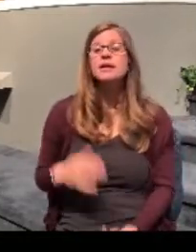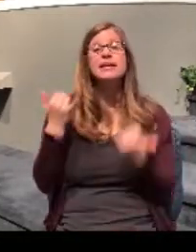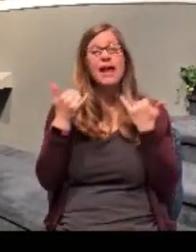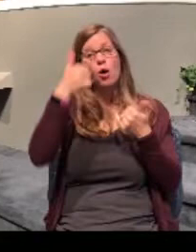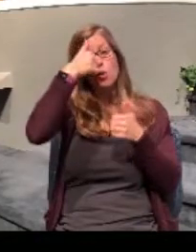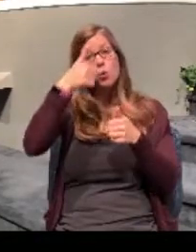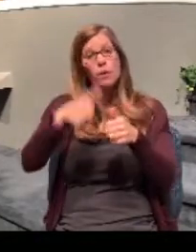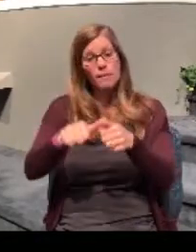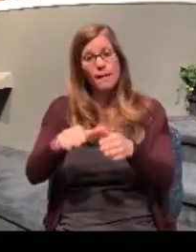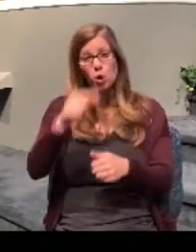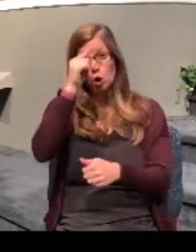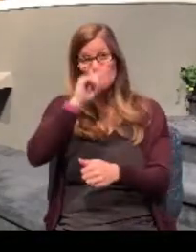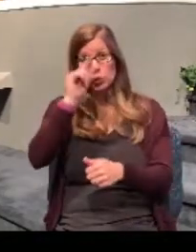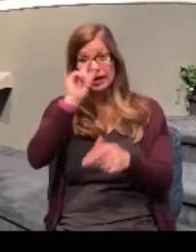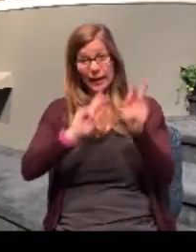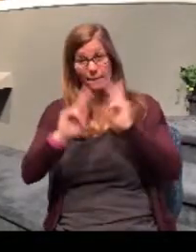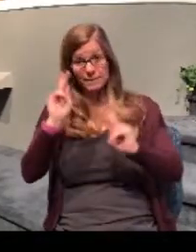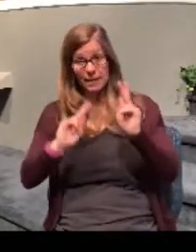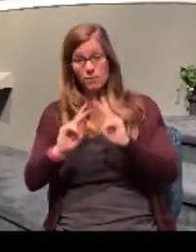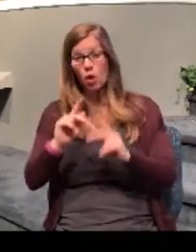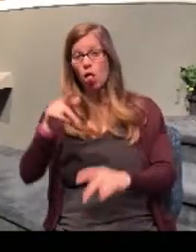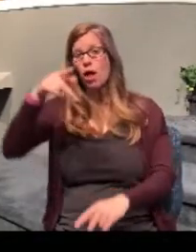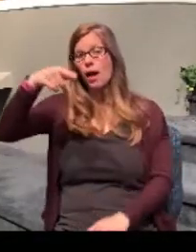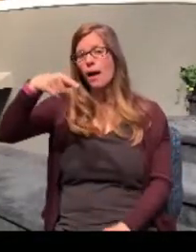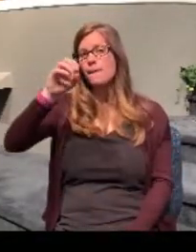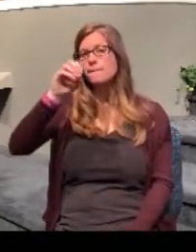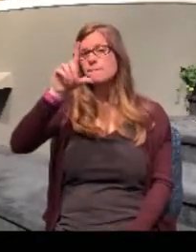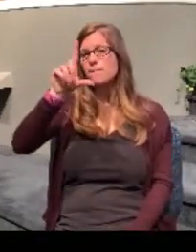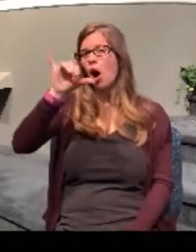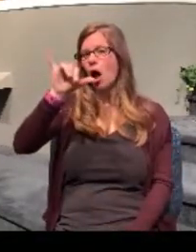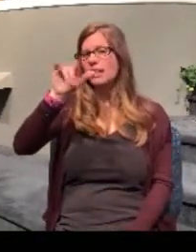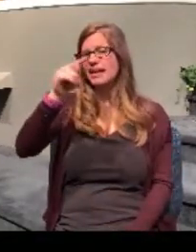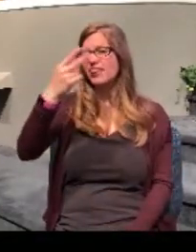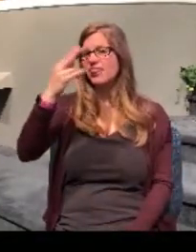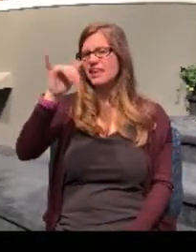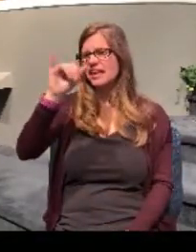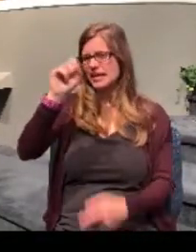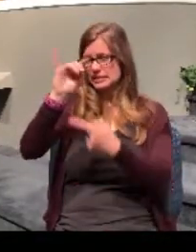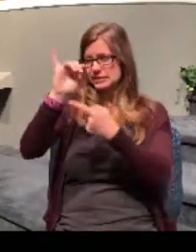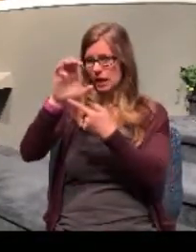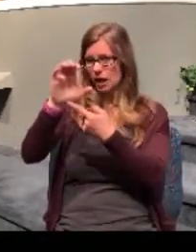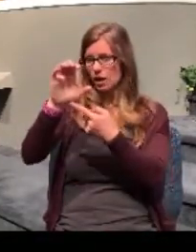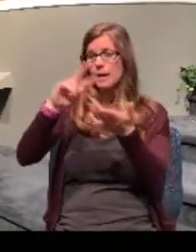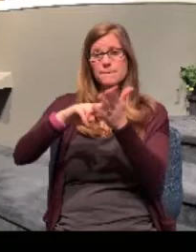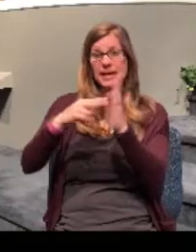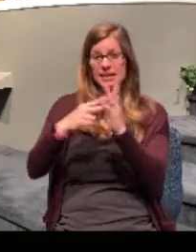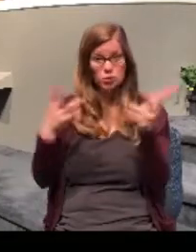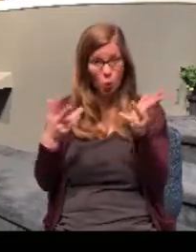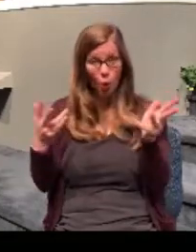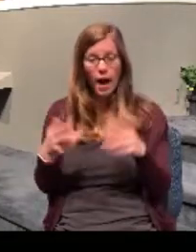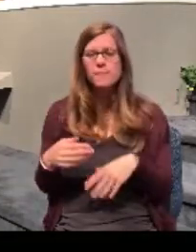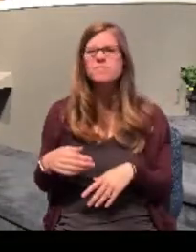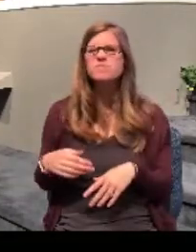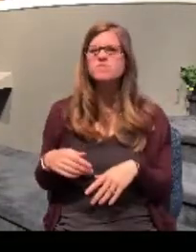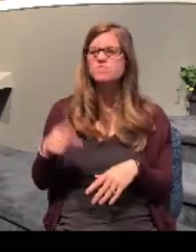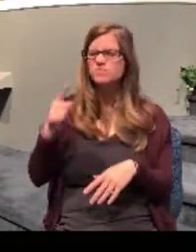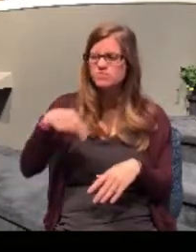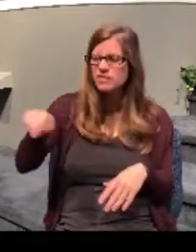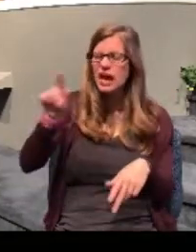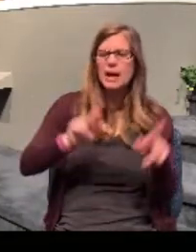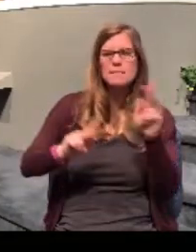mind that the Greeks were polytheistic. You say, what does it mean to be polytheistic? It means that they believed in the